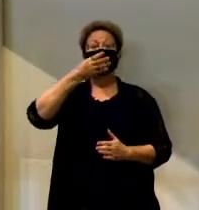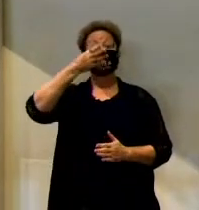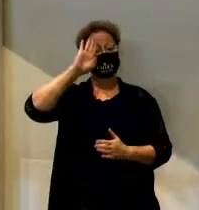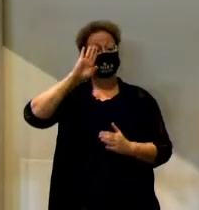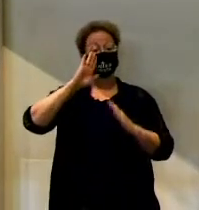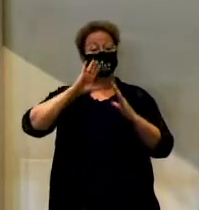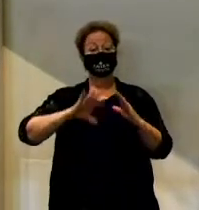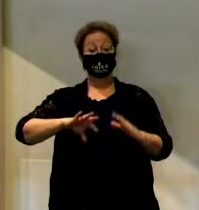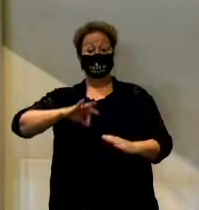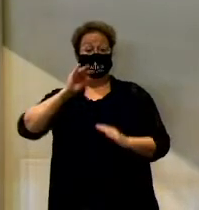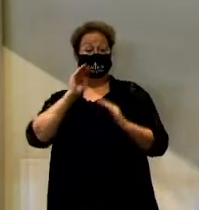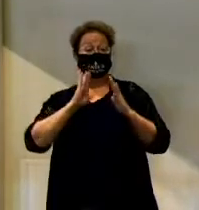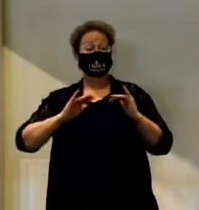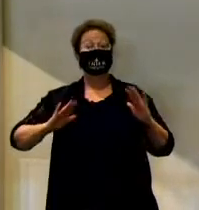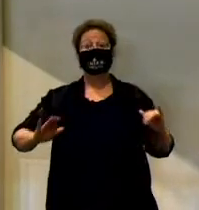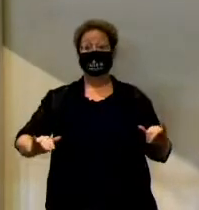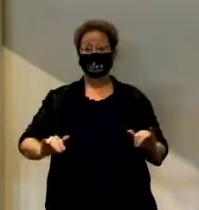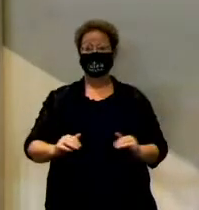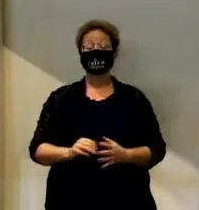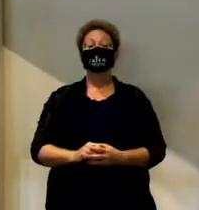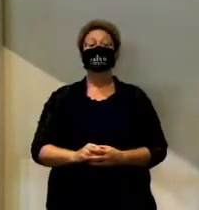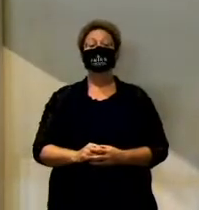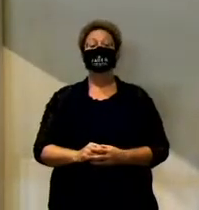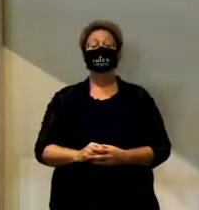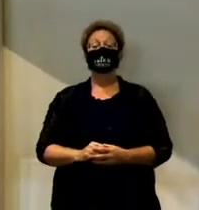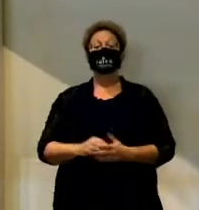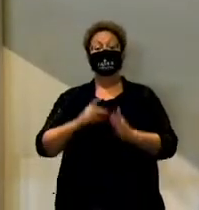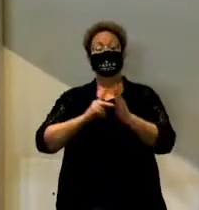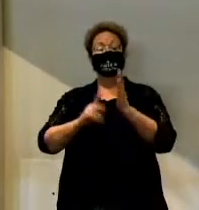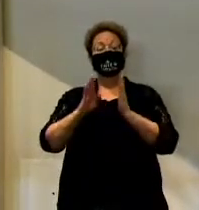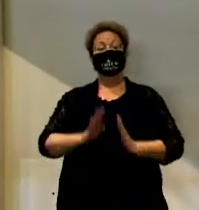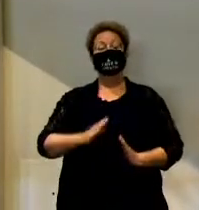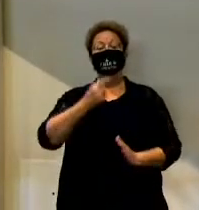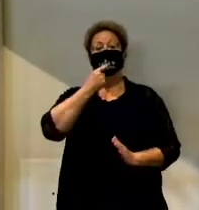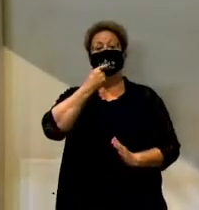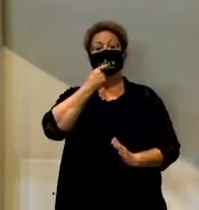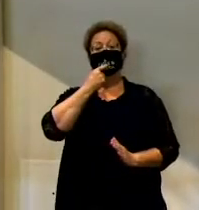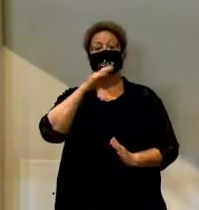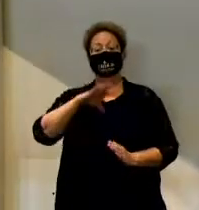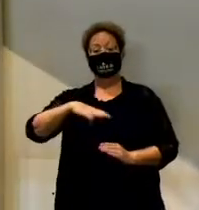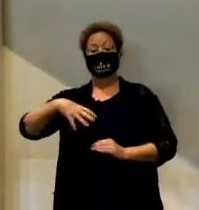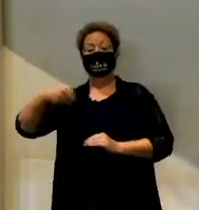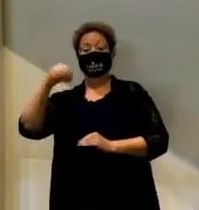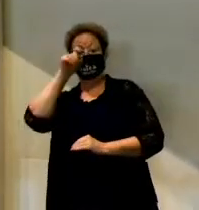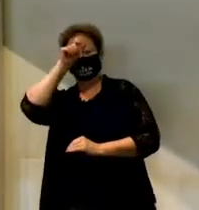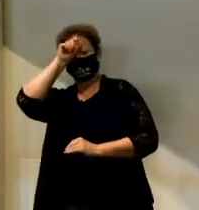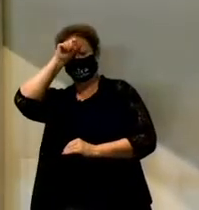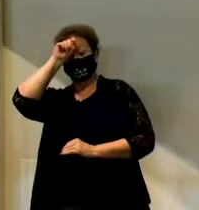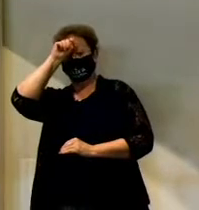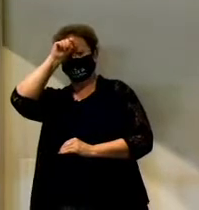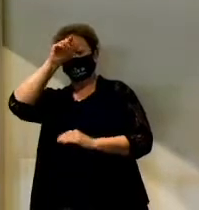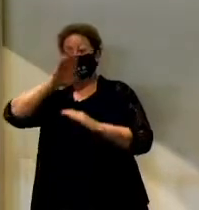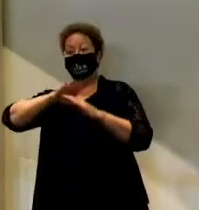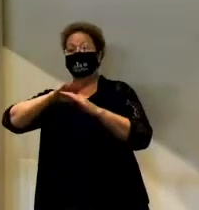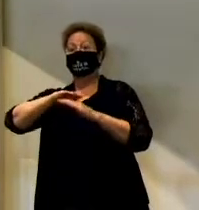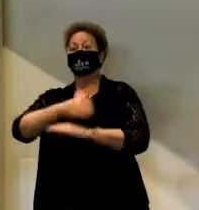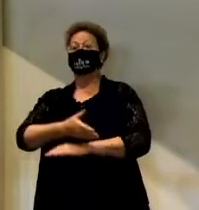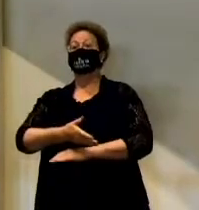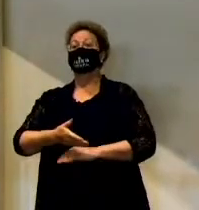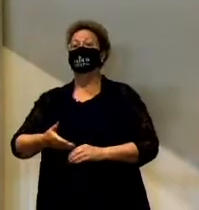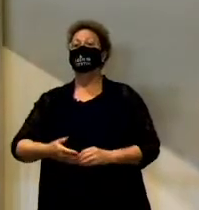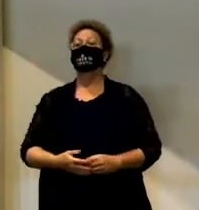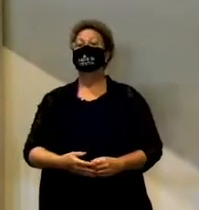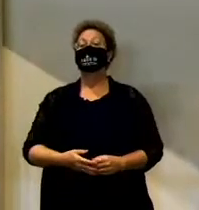people. In fact, one of the Old Testament prophets, it says, out of Egypt I called my son when God rescued